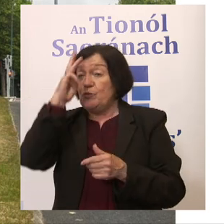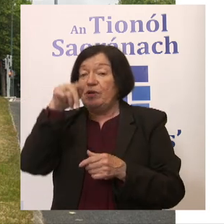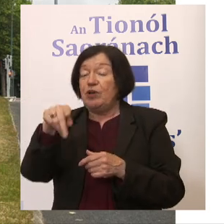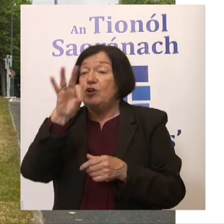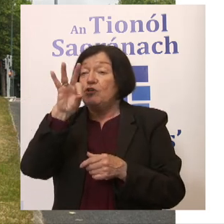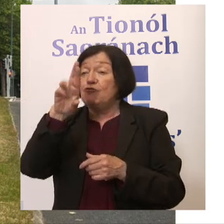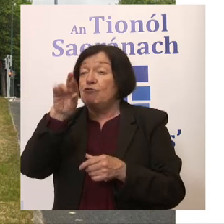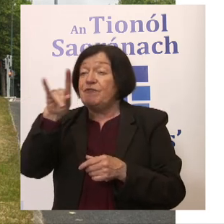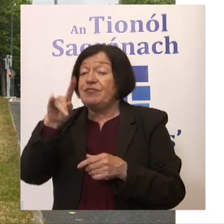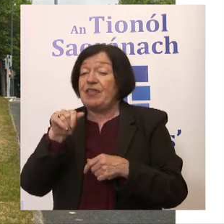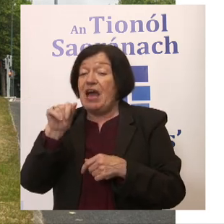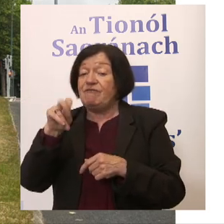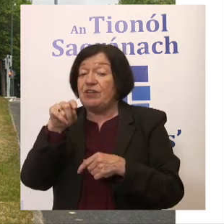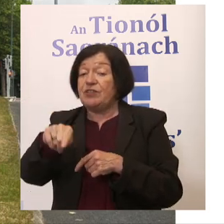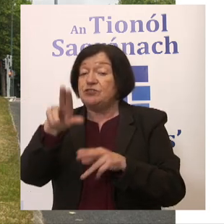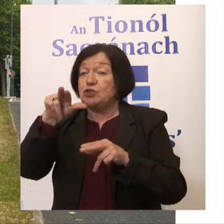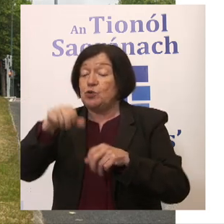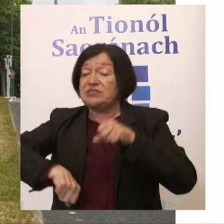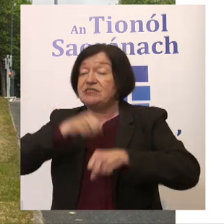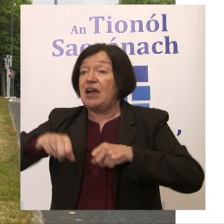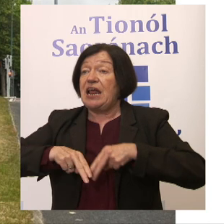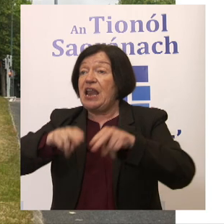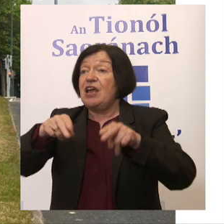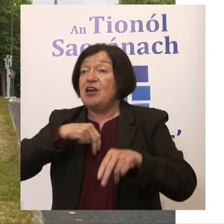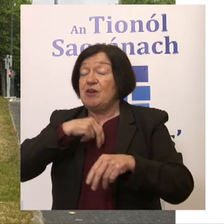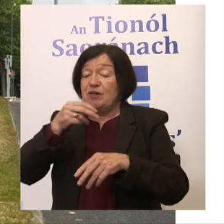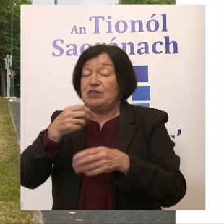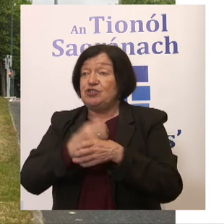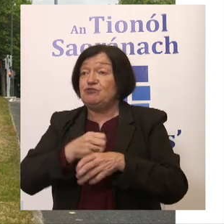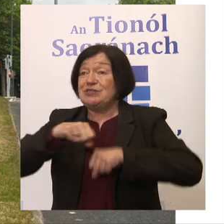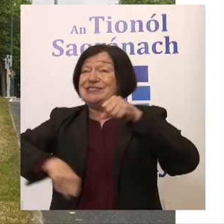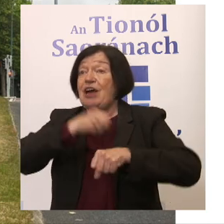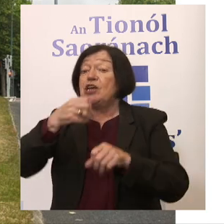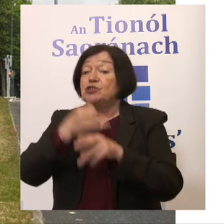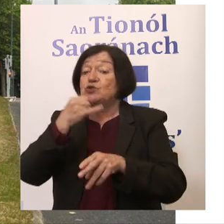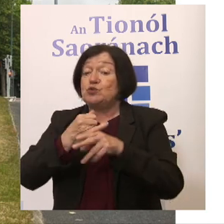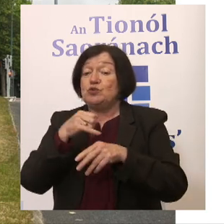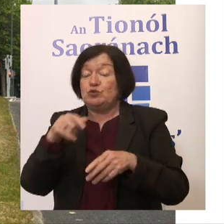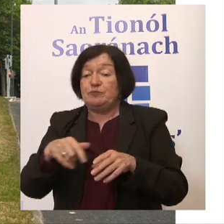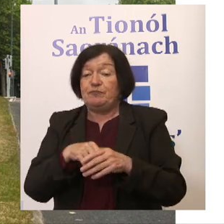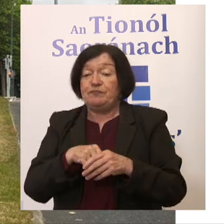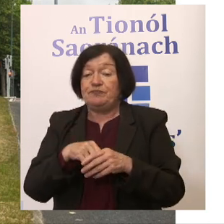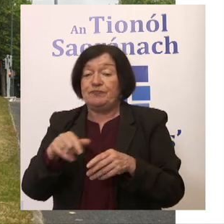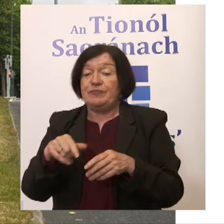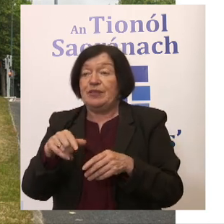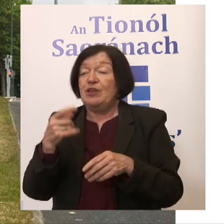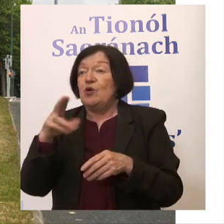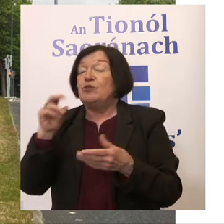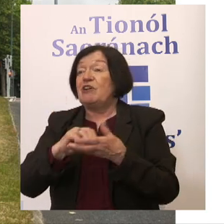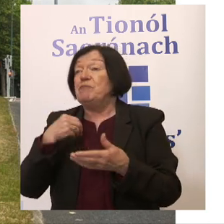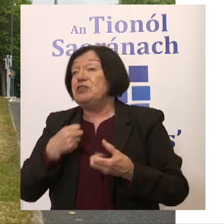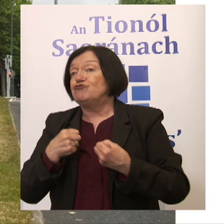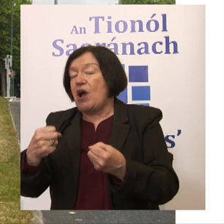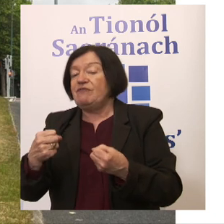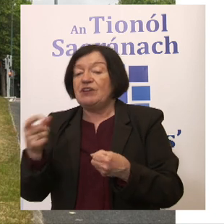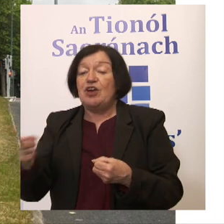Griffith Avenue. These are new cycle lanes, which means my children now cycle to school rather than, well, sometimes they cycle to school when they don't get me driving them to school.